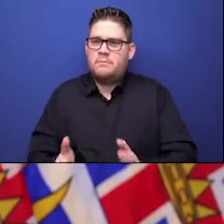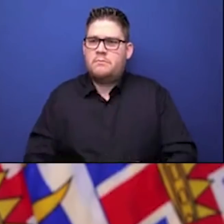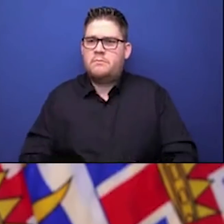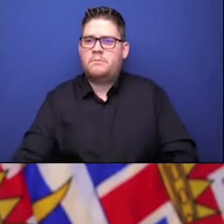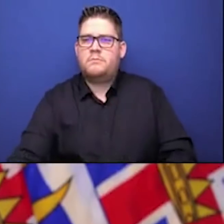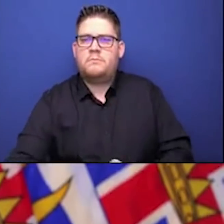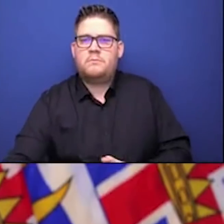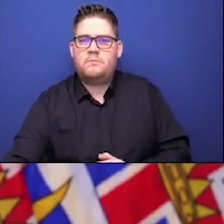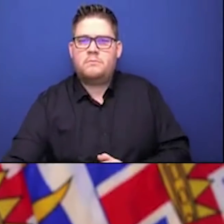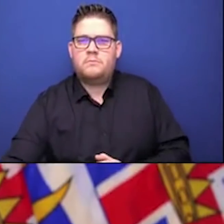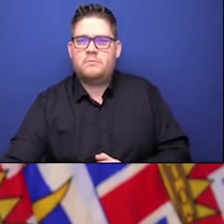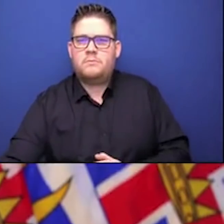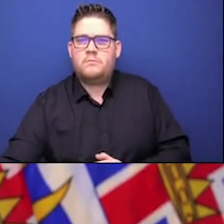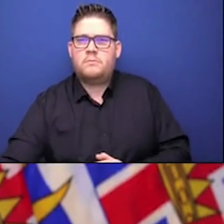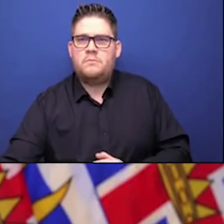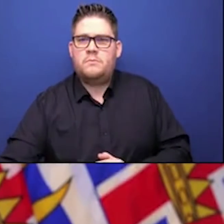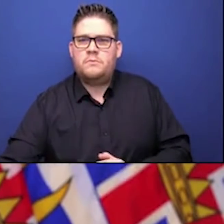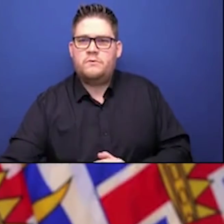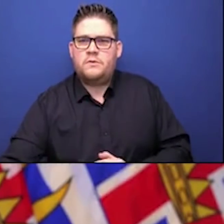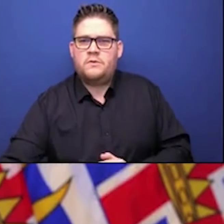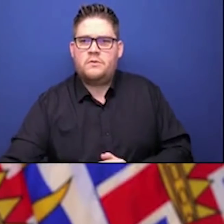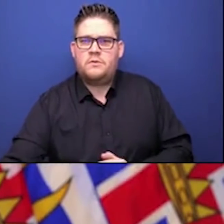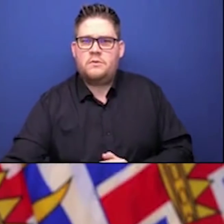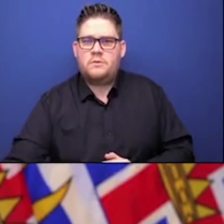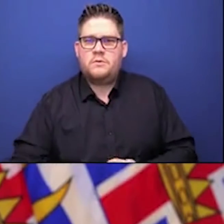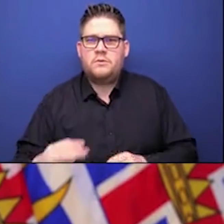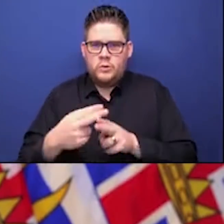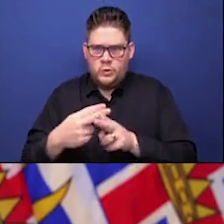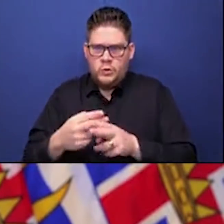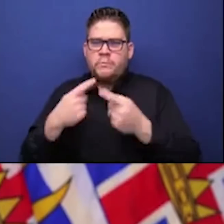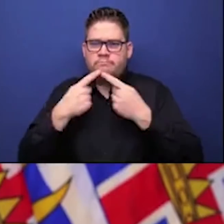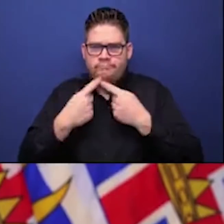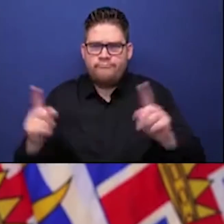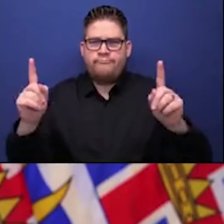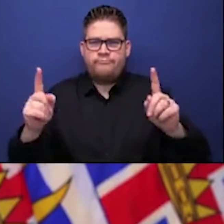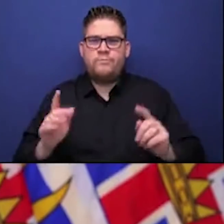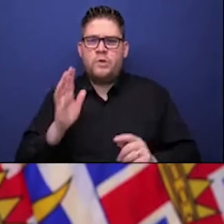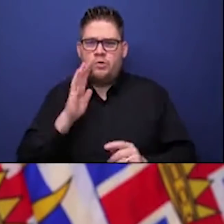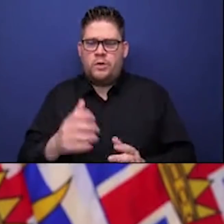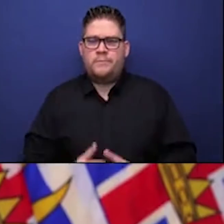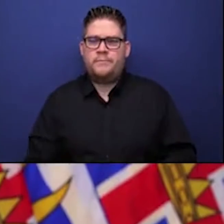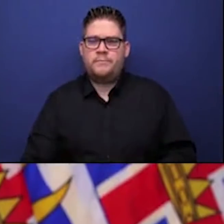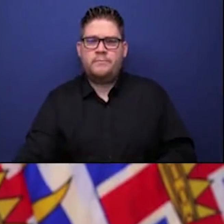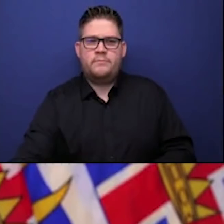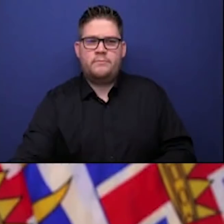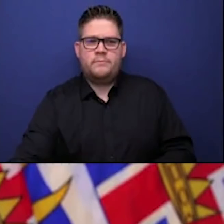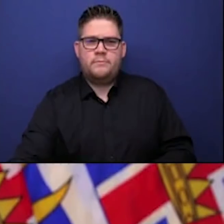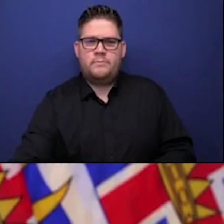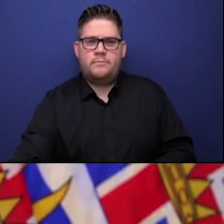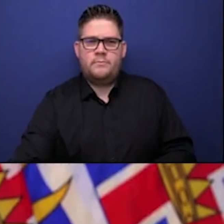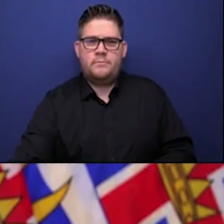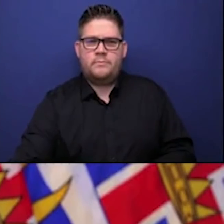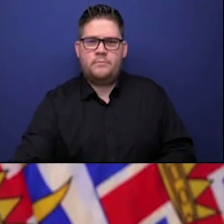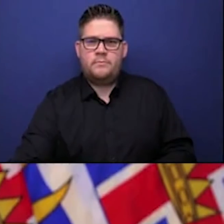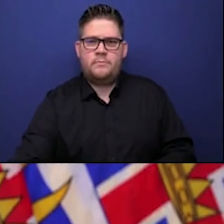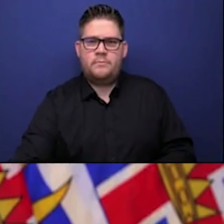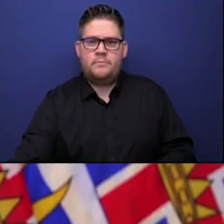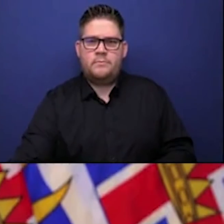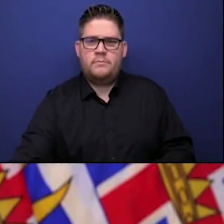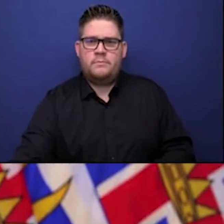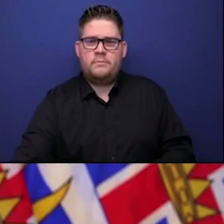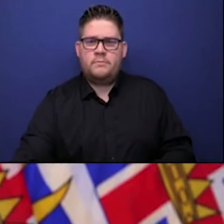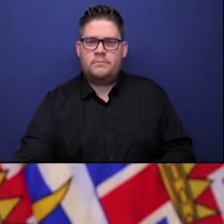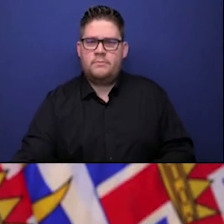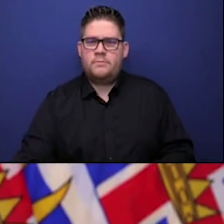The important thing that we have learned is that these vaccines work, they give a very high level of protection and that protection